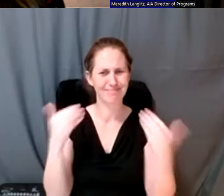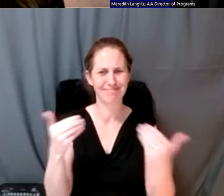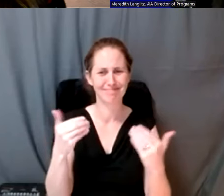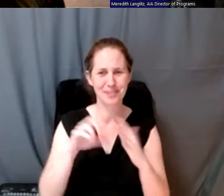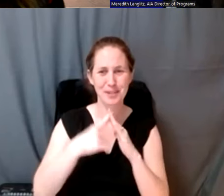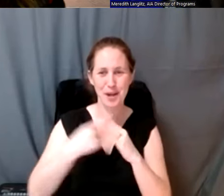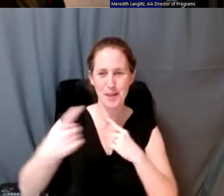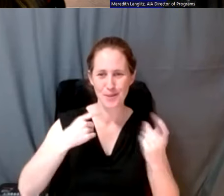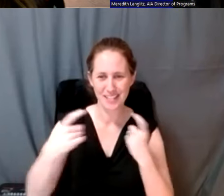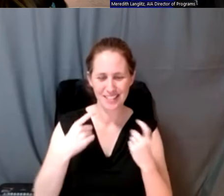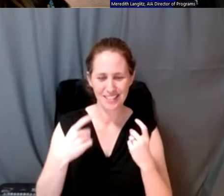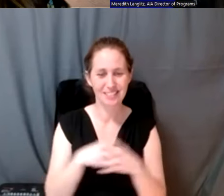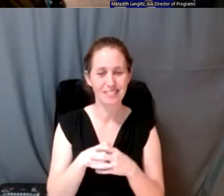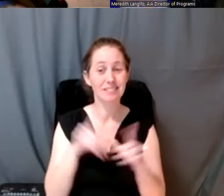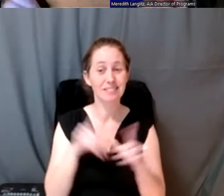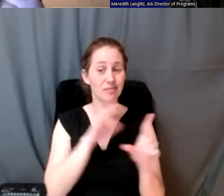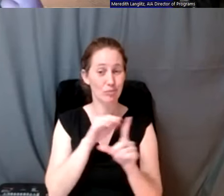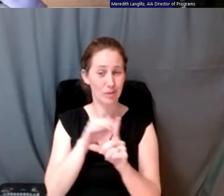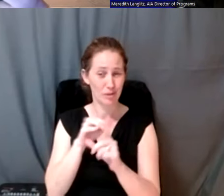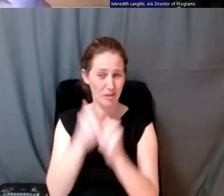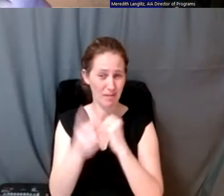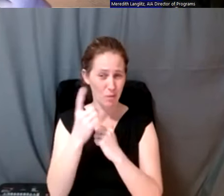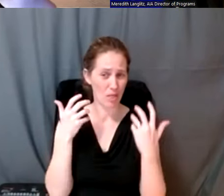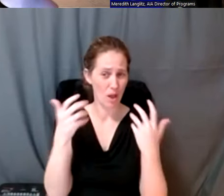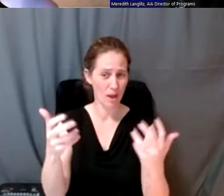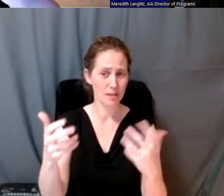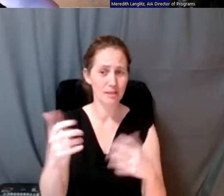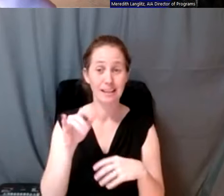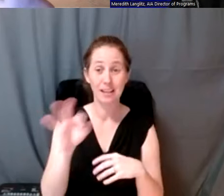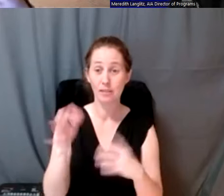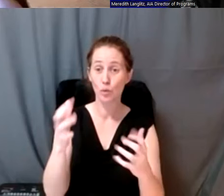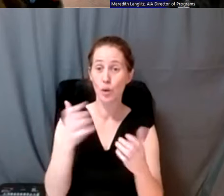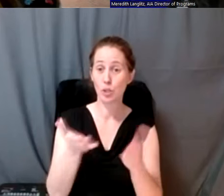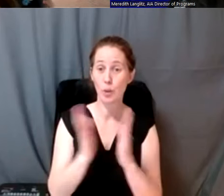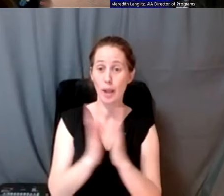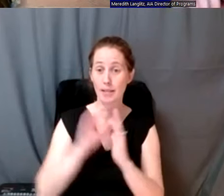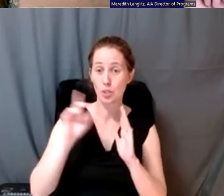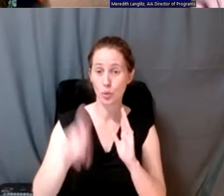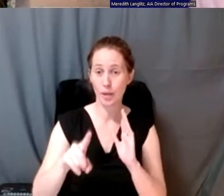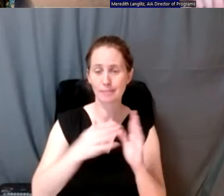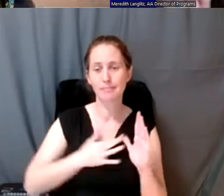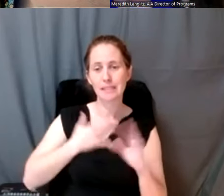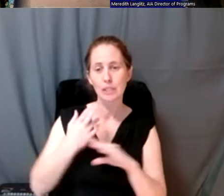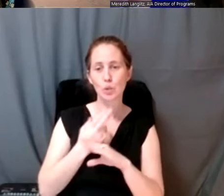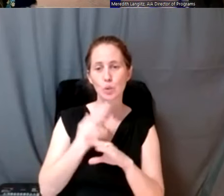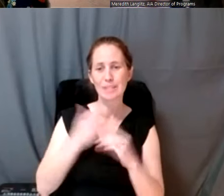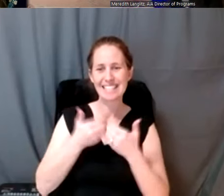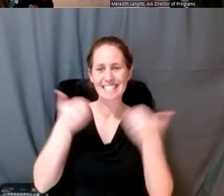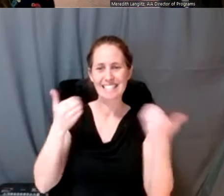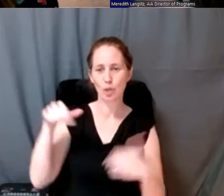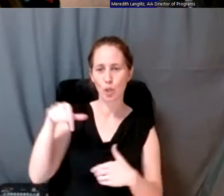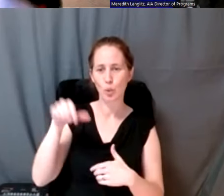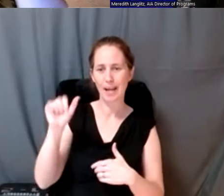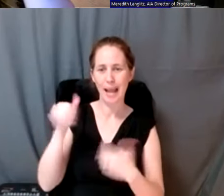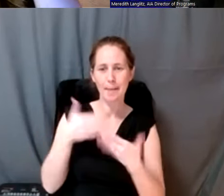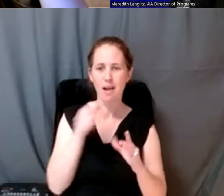questions. As a reminder to everyone in the audience, if you would like to ask a question, please use the separate Q&A box, not